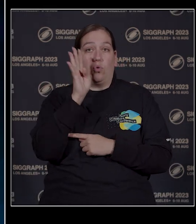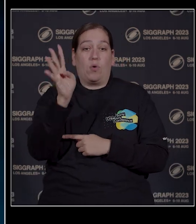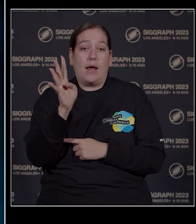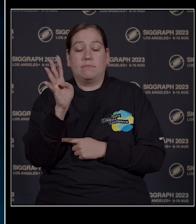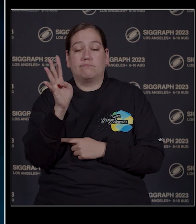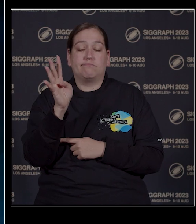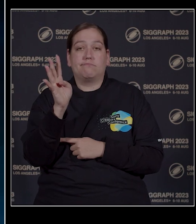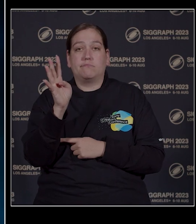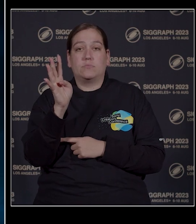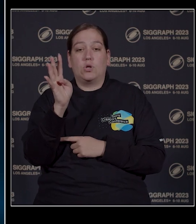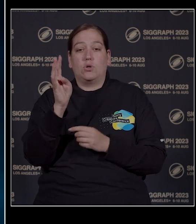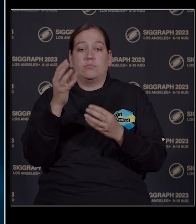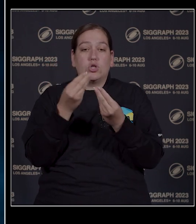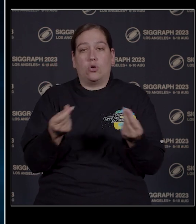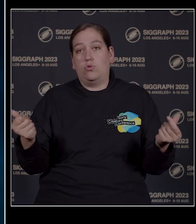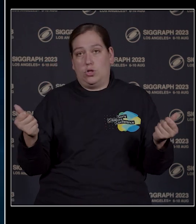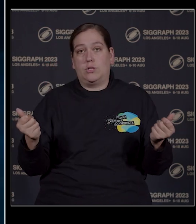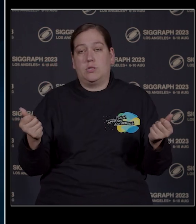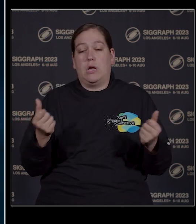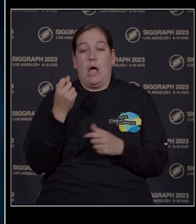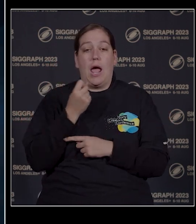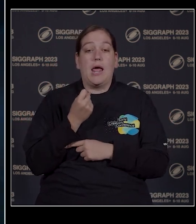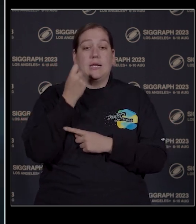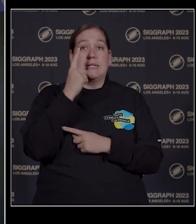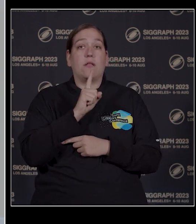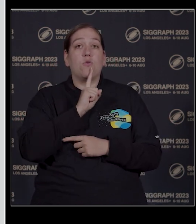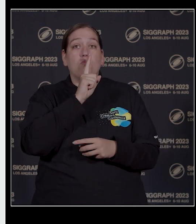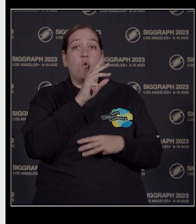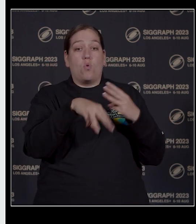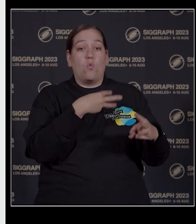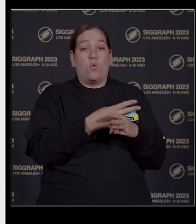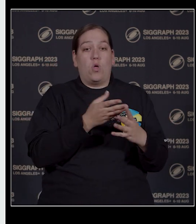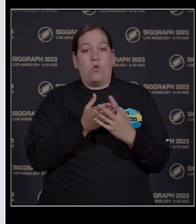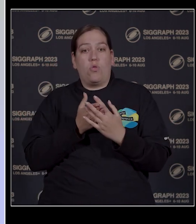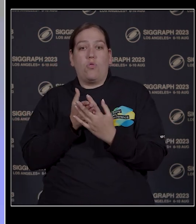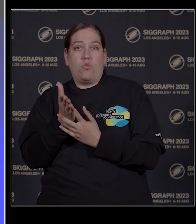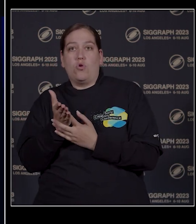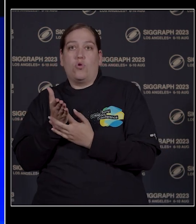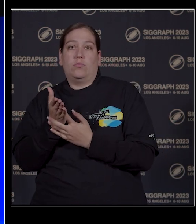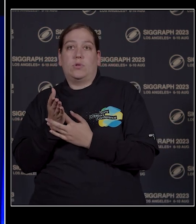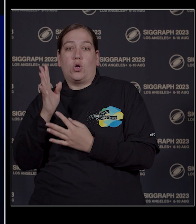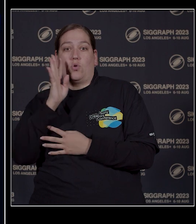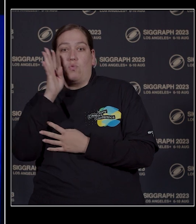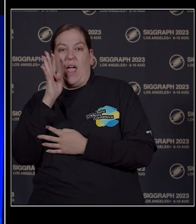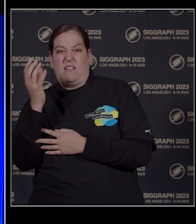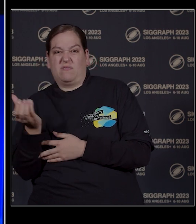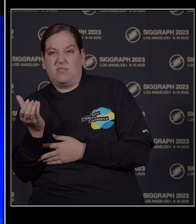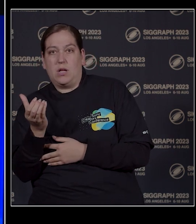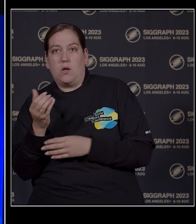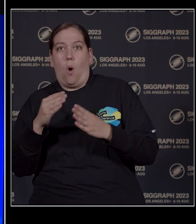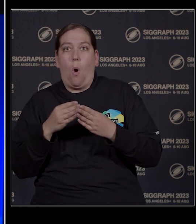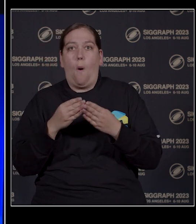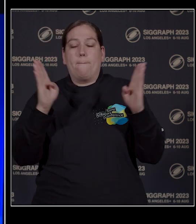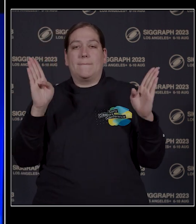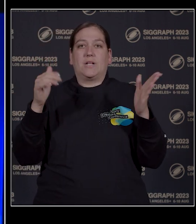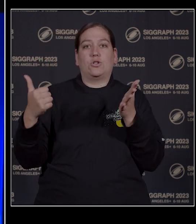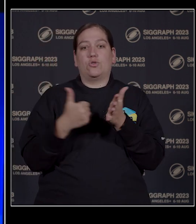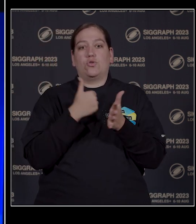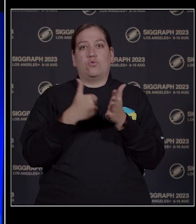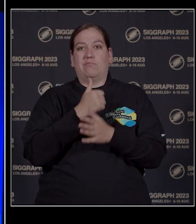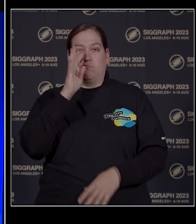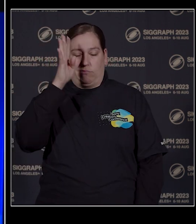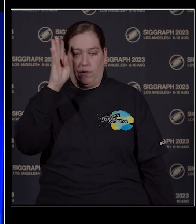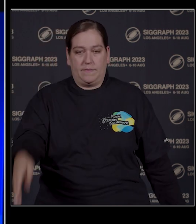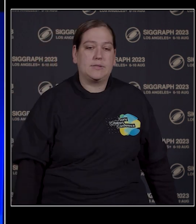Understanding a real world through the advanced vision system opens a new avenue for all innovations. We also develop a new